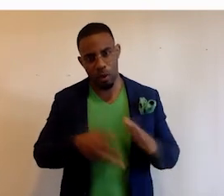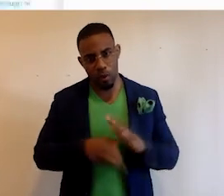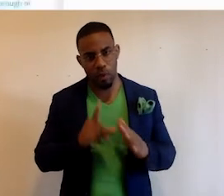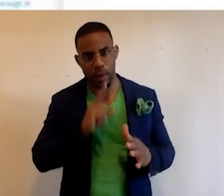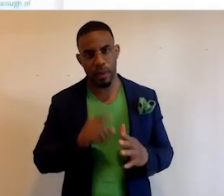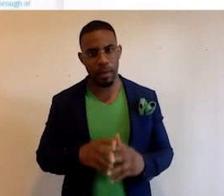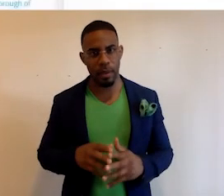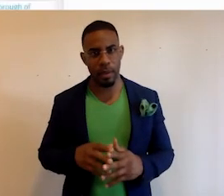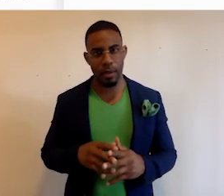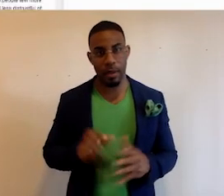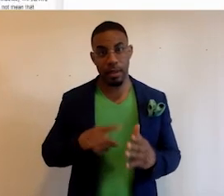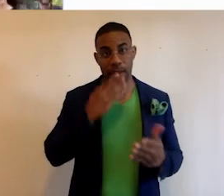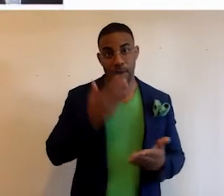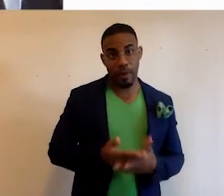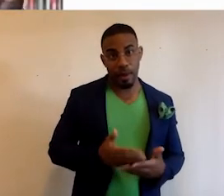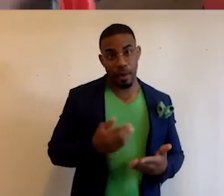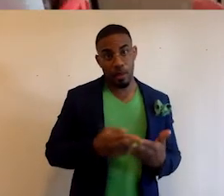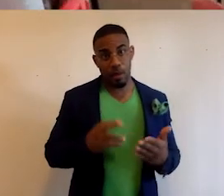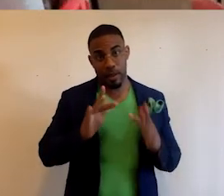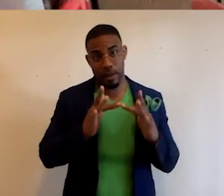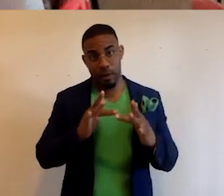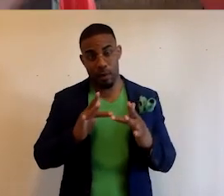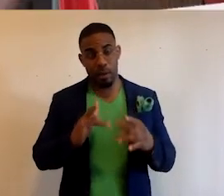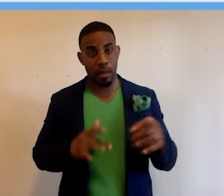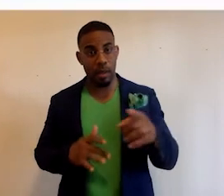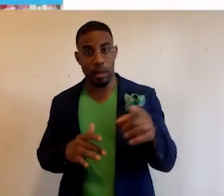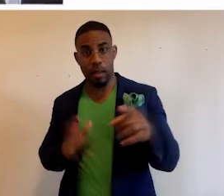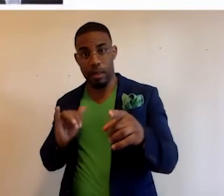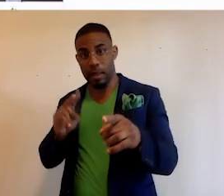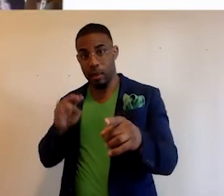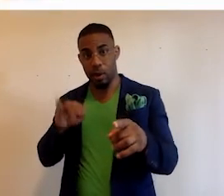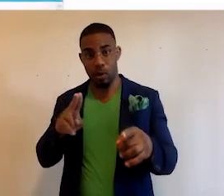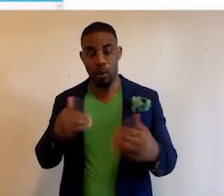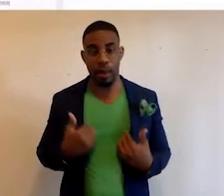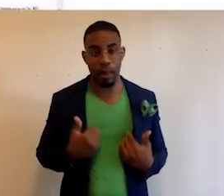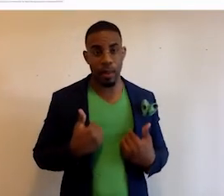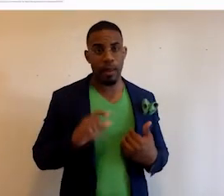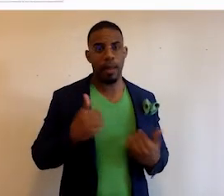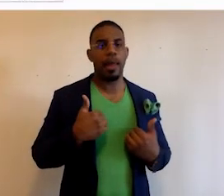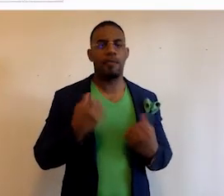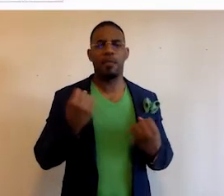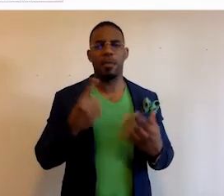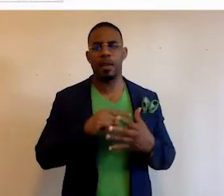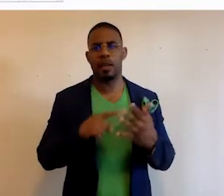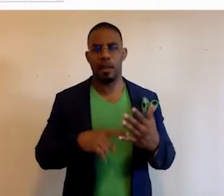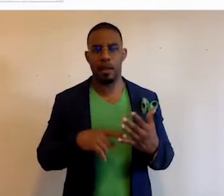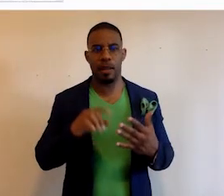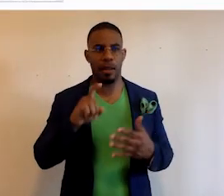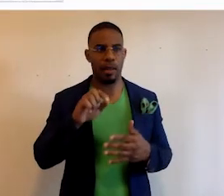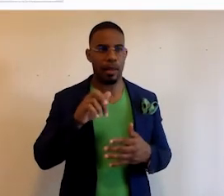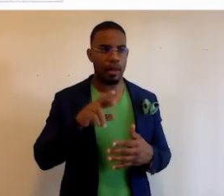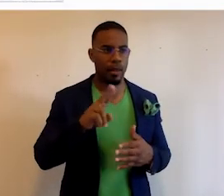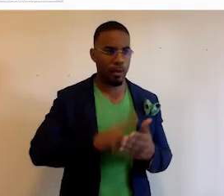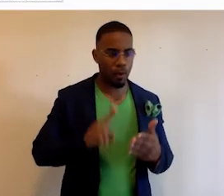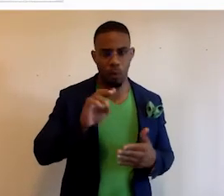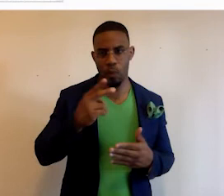is this is the faculty resource network site that NYU has. They have a number of members like Xavier University is